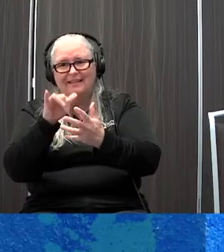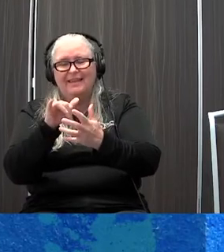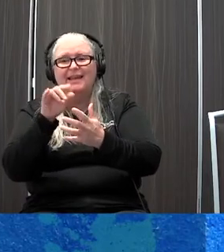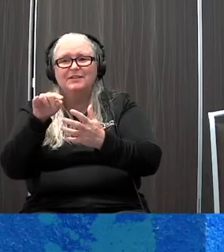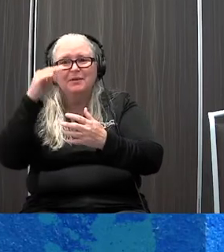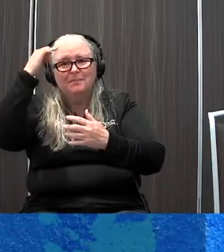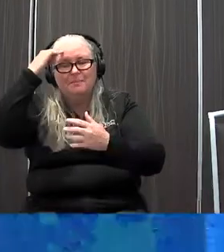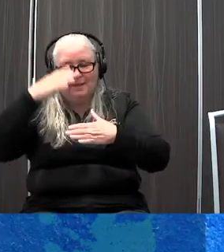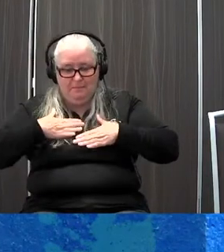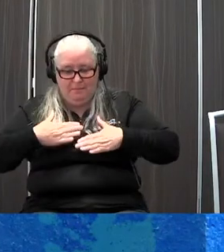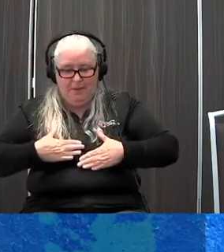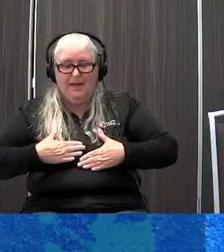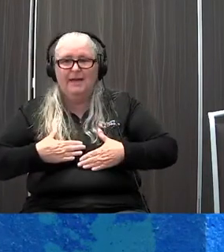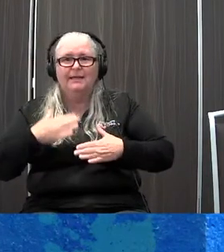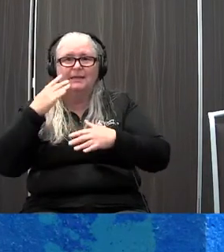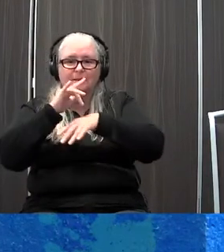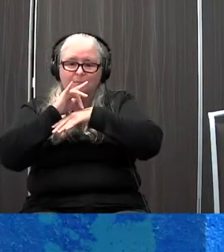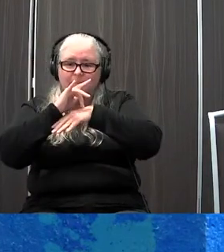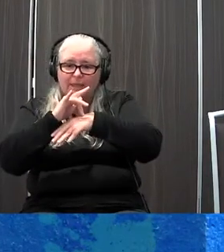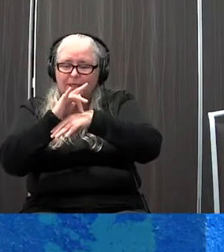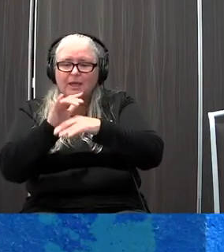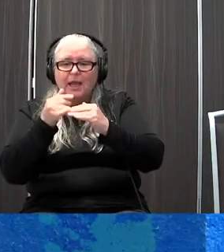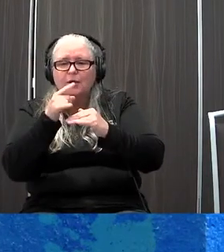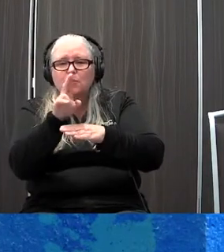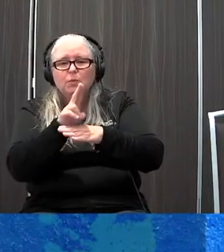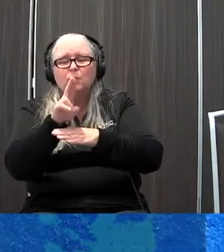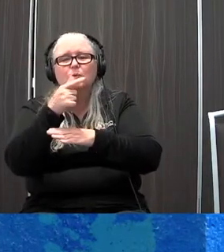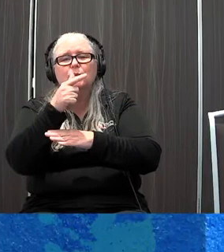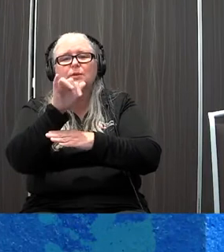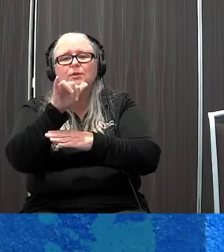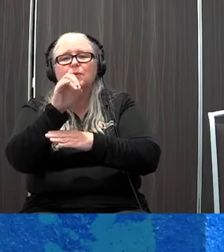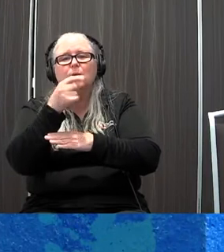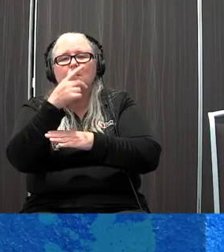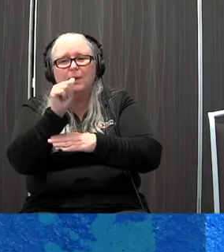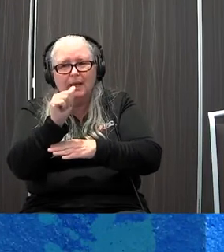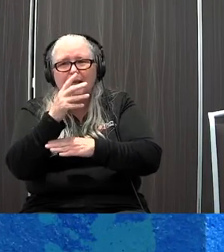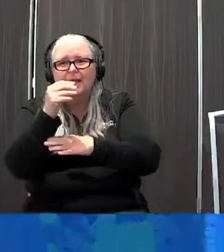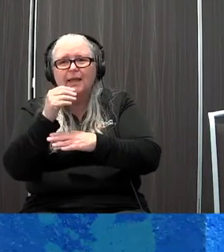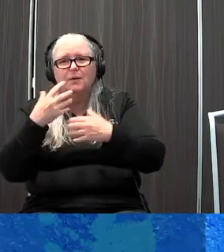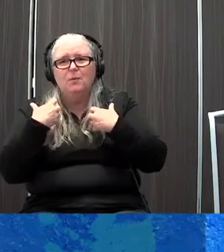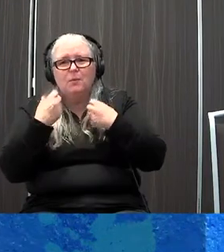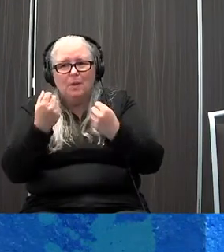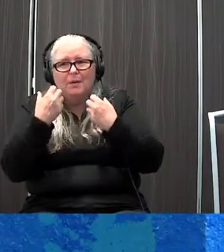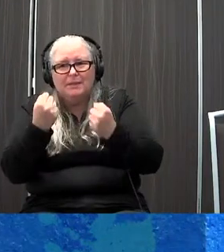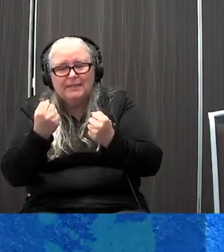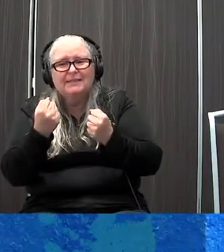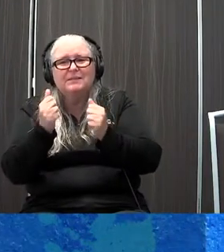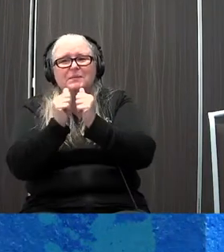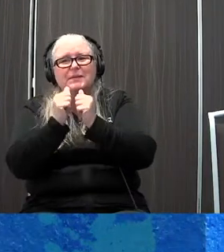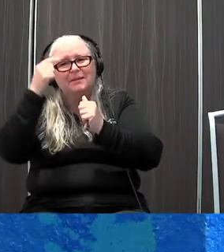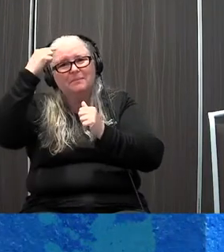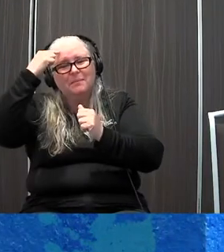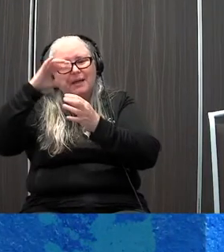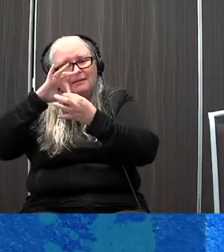space. Meditation, how do we utilize yoga? How do we think about guided imagery? All for kind of wellness. The other areas in this space,